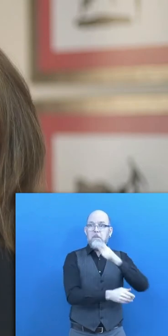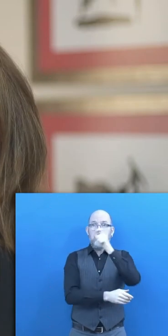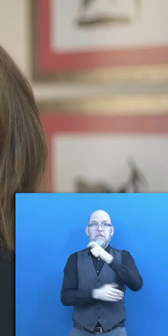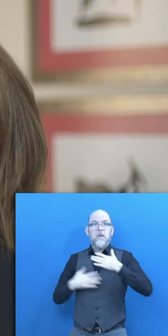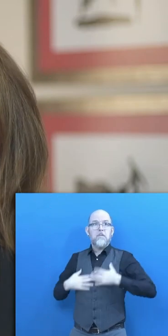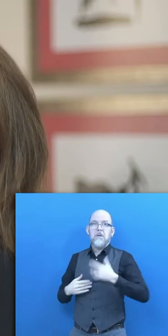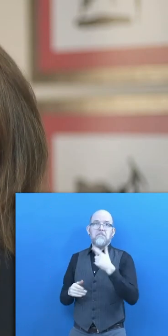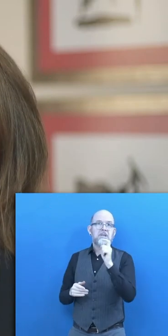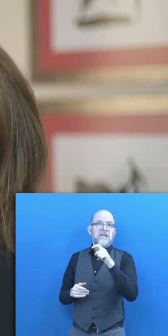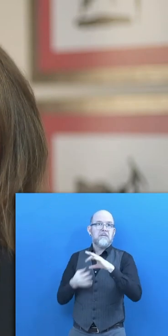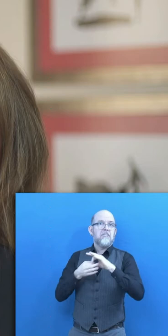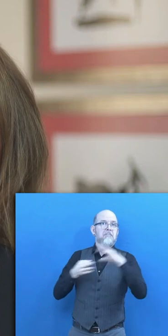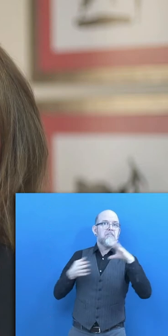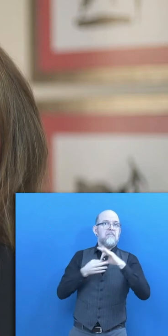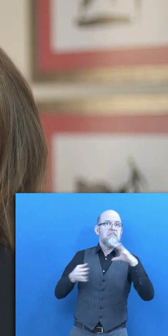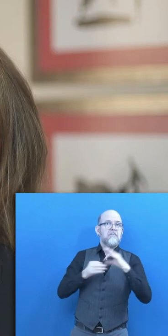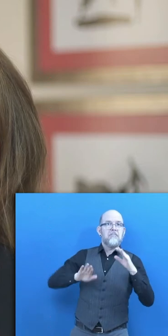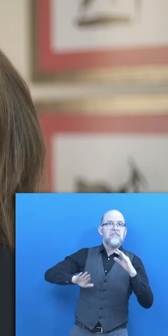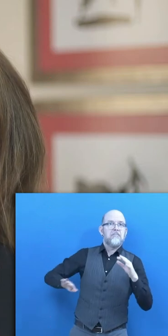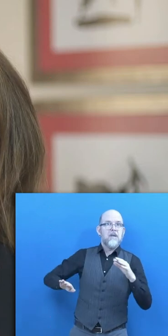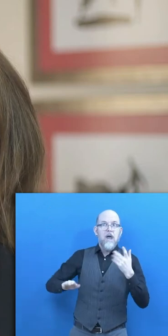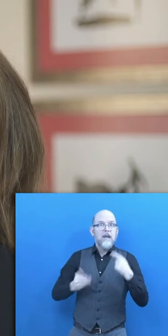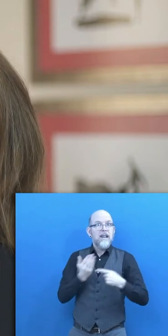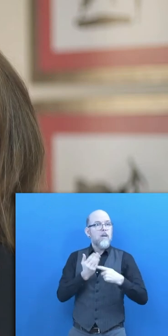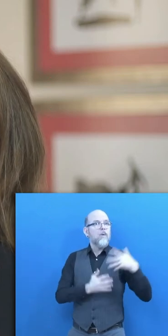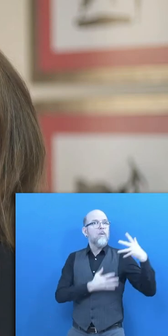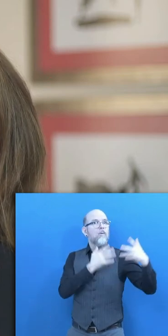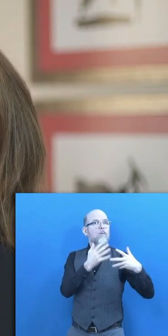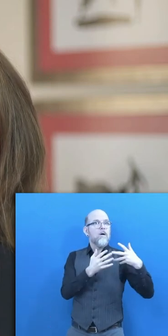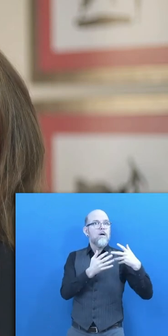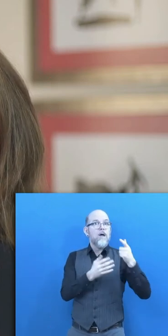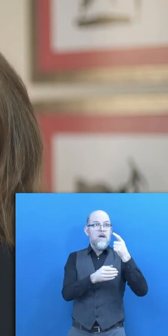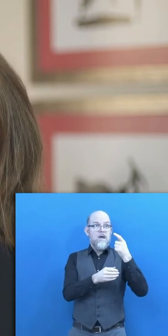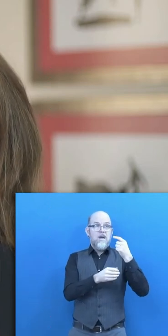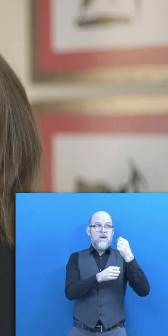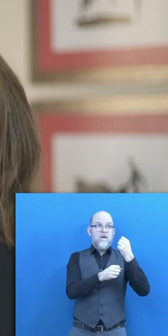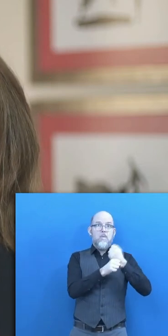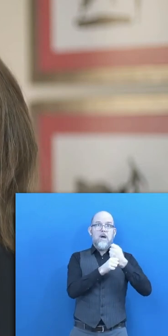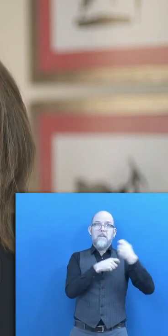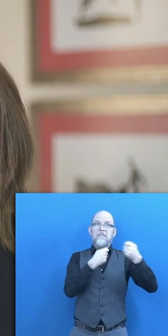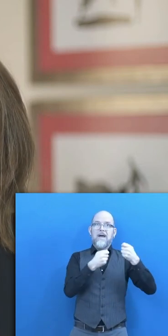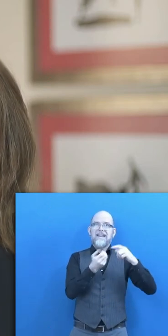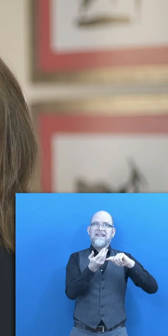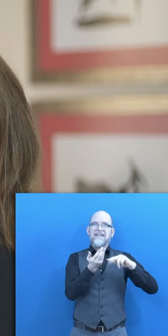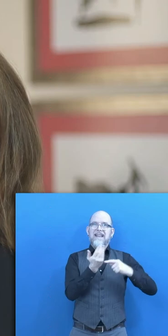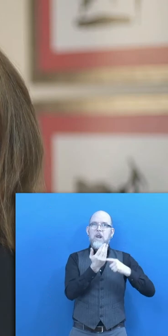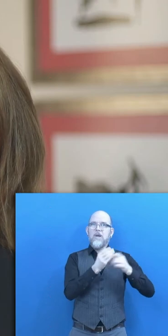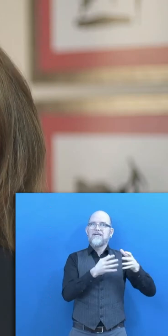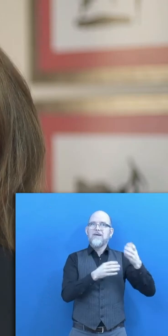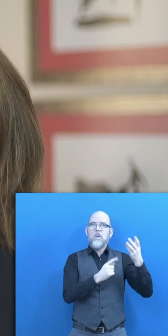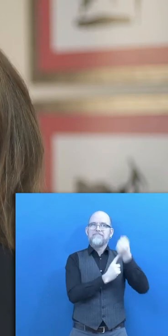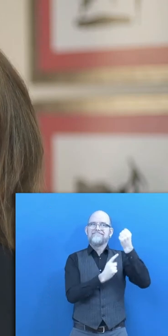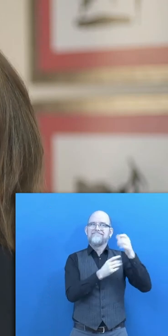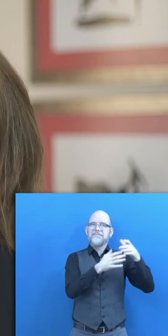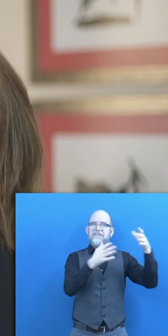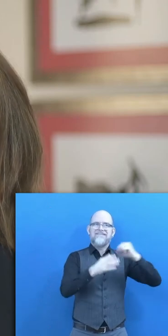As you can imagine, these technologies have also erupted in the labor market. In fact,